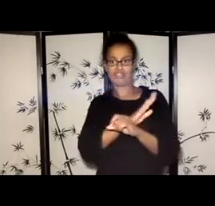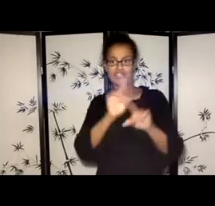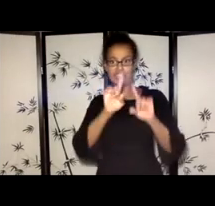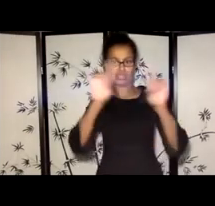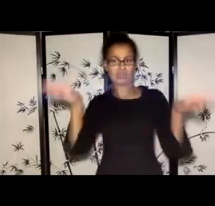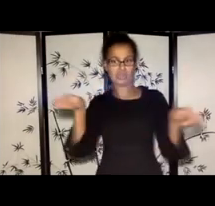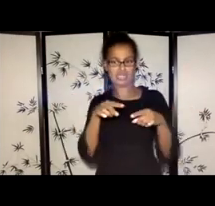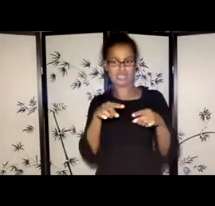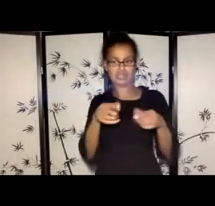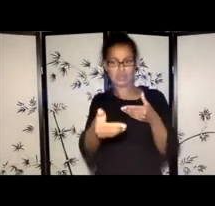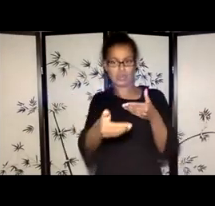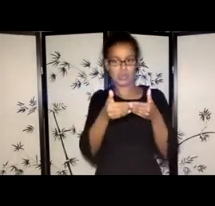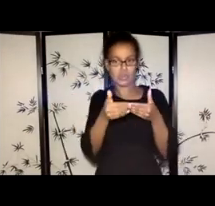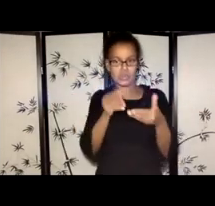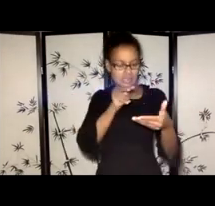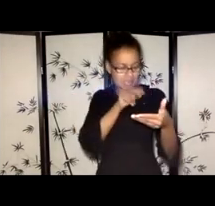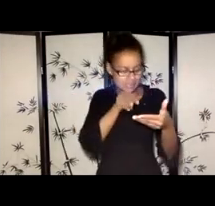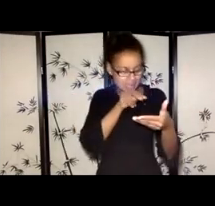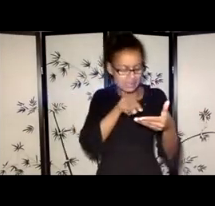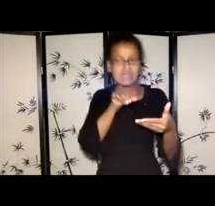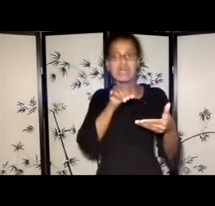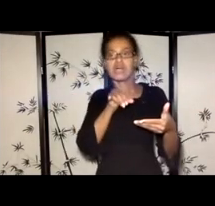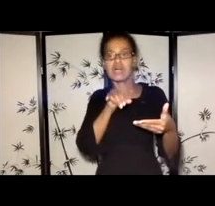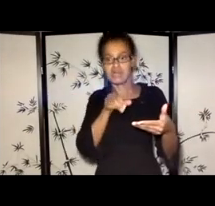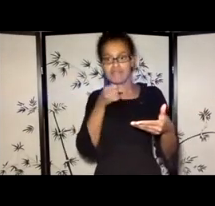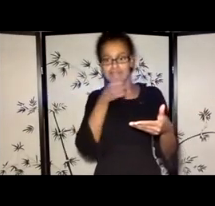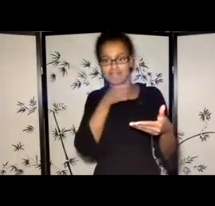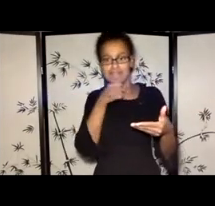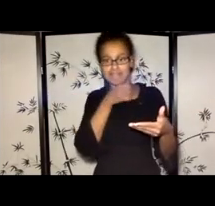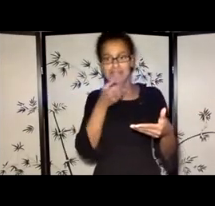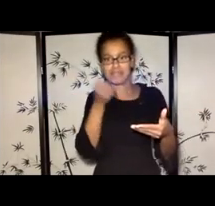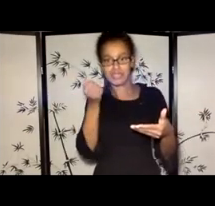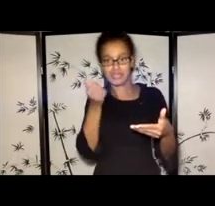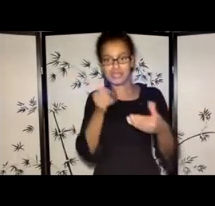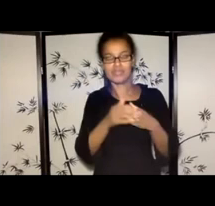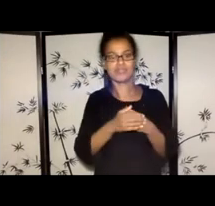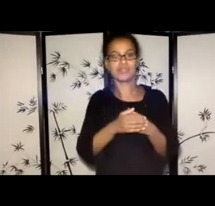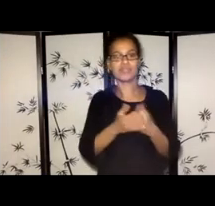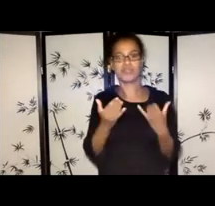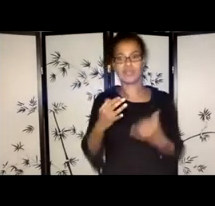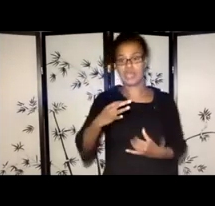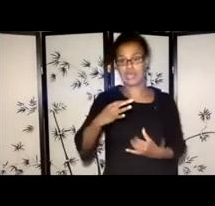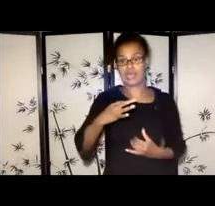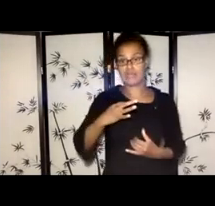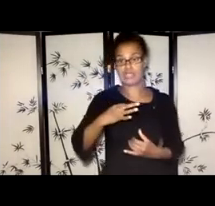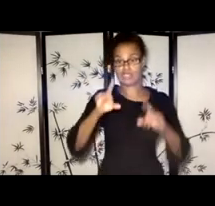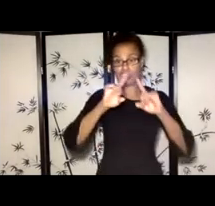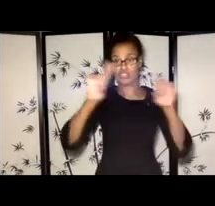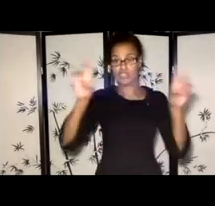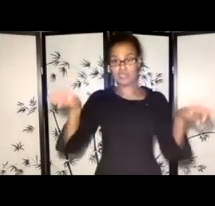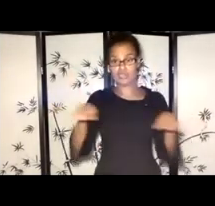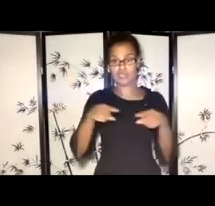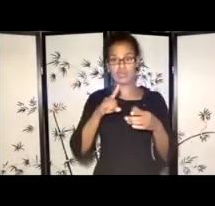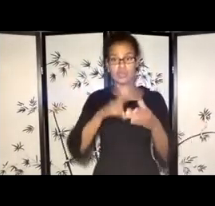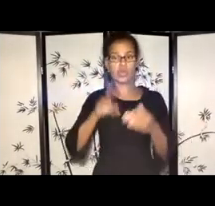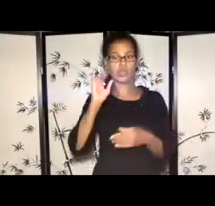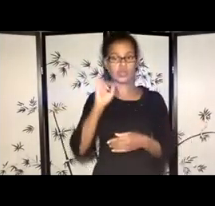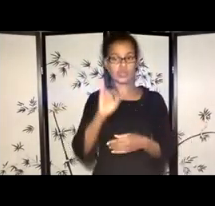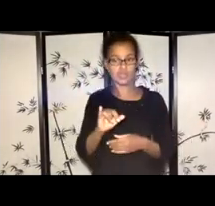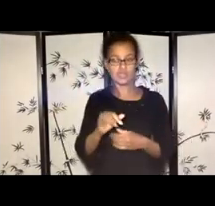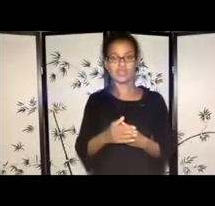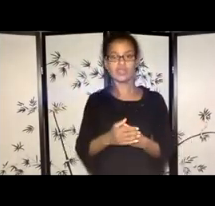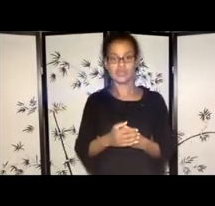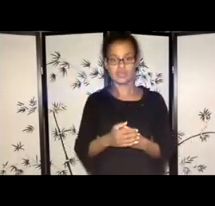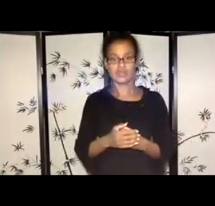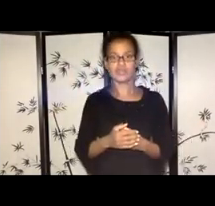so this is how an application looks, I'm just going to open it up a little bit more here. So like the